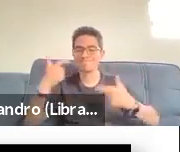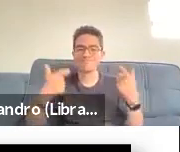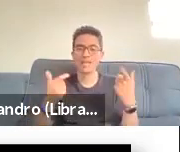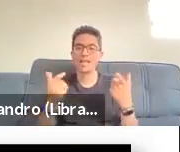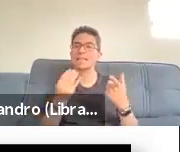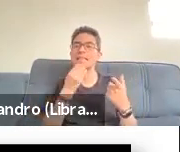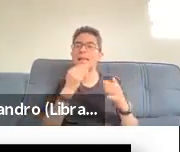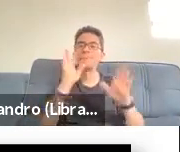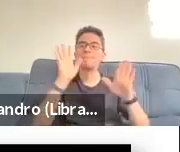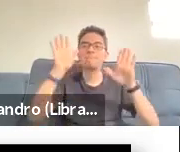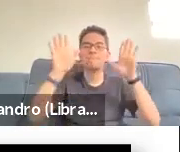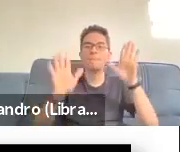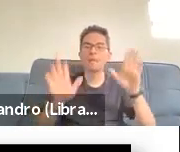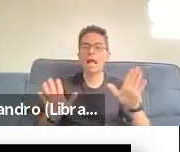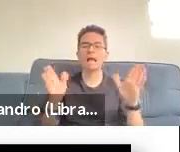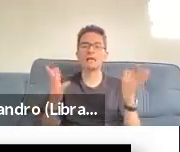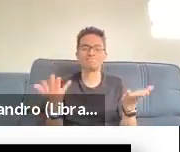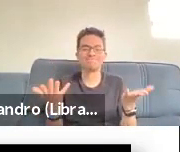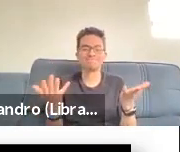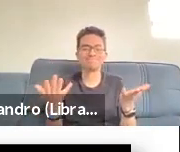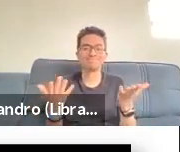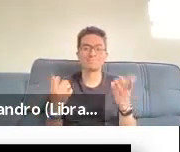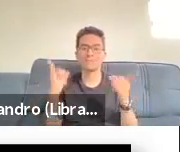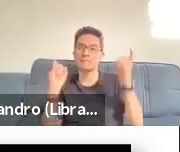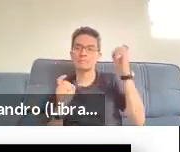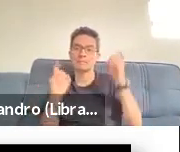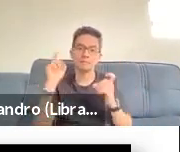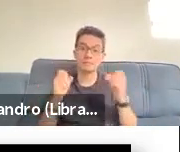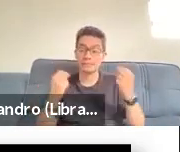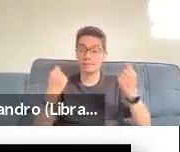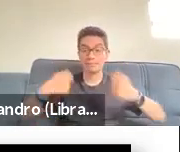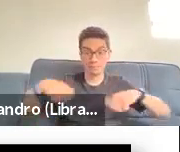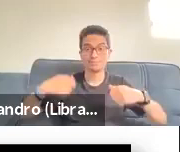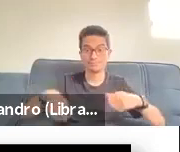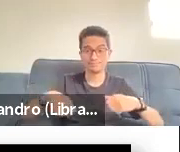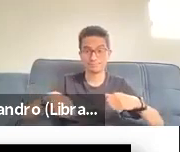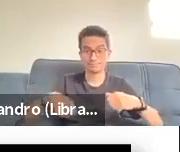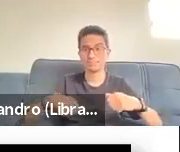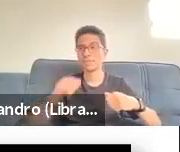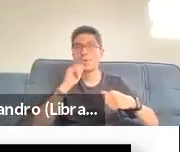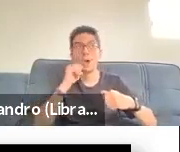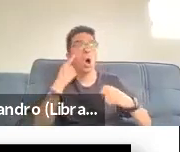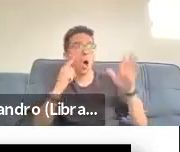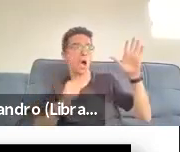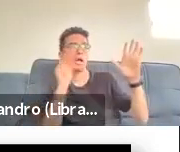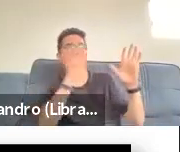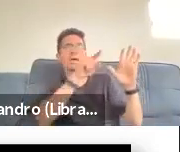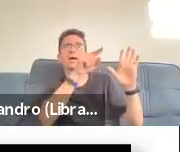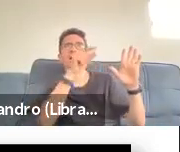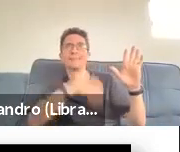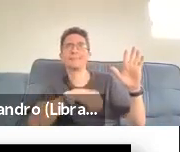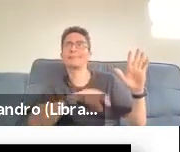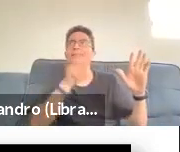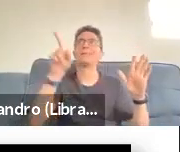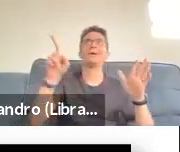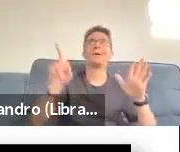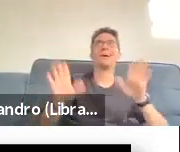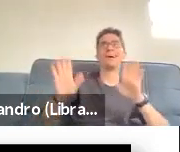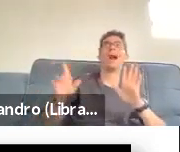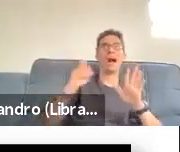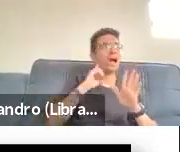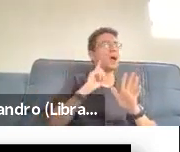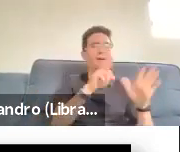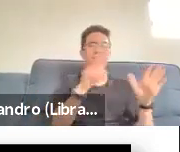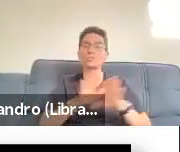and and acting out advancing slides as a lecturer might do. What, then the clerk got it